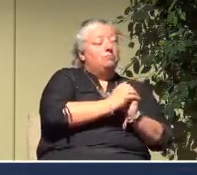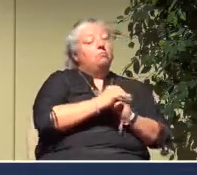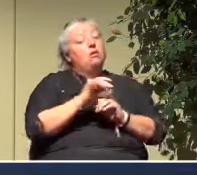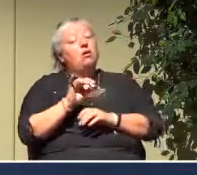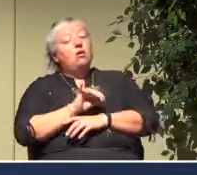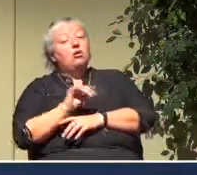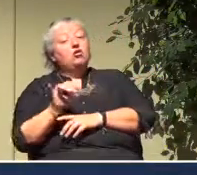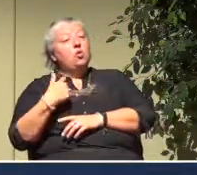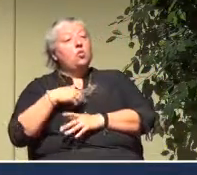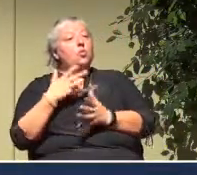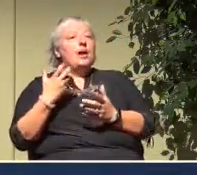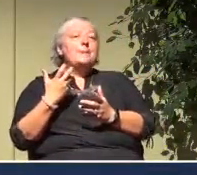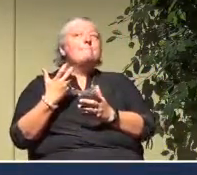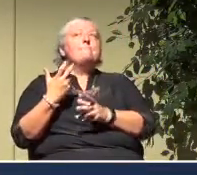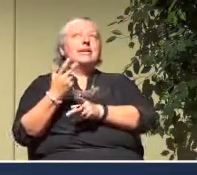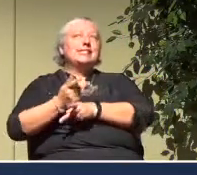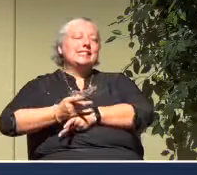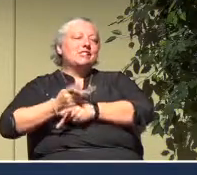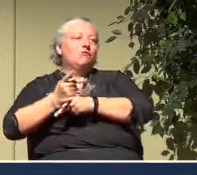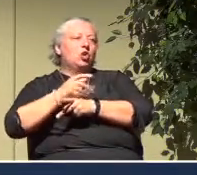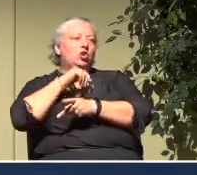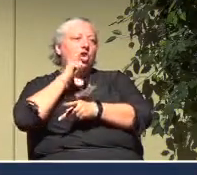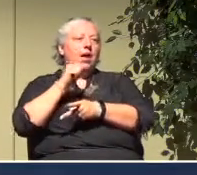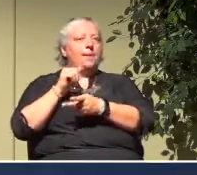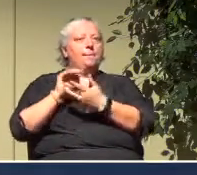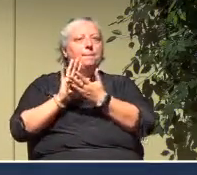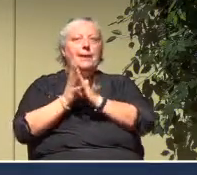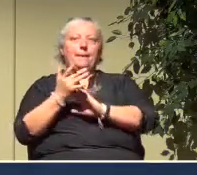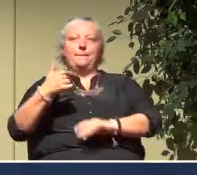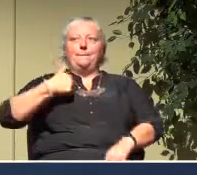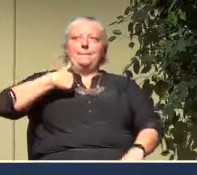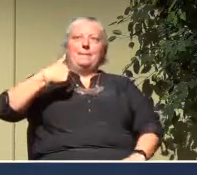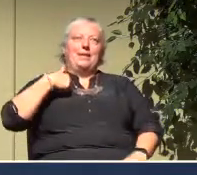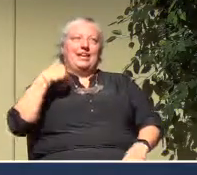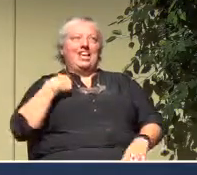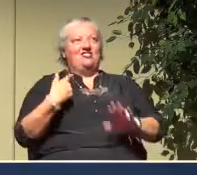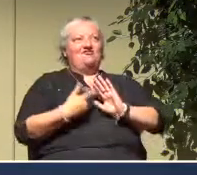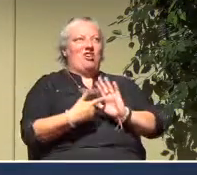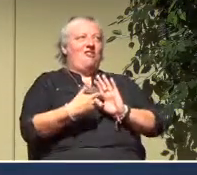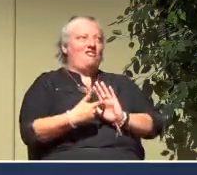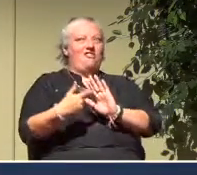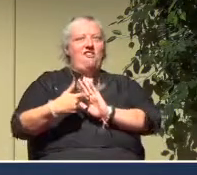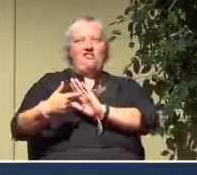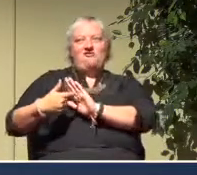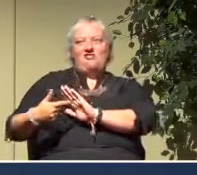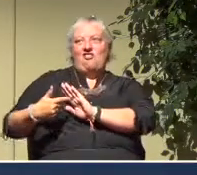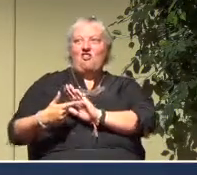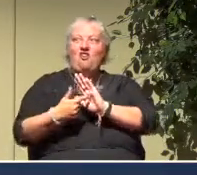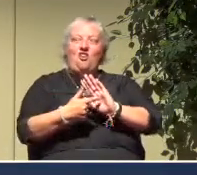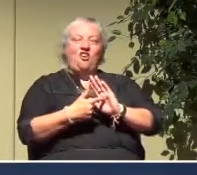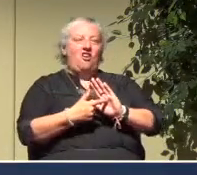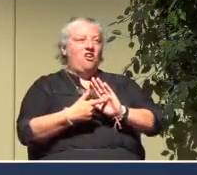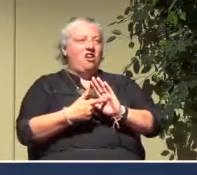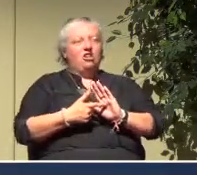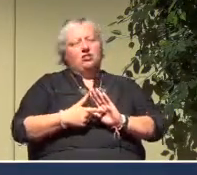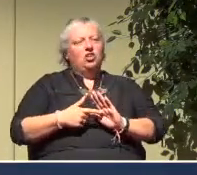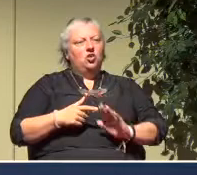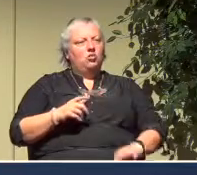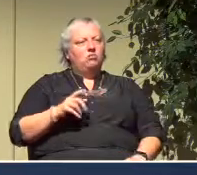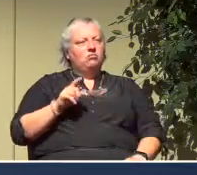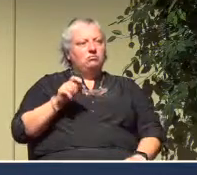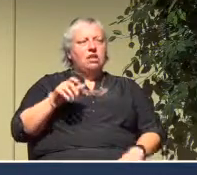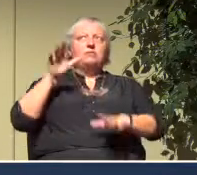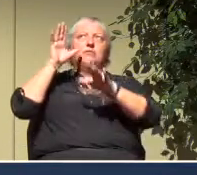want to be careful that it doesn't become about private displays that really are about me, rather than about